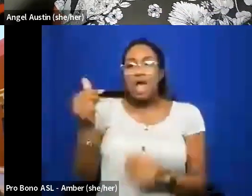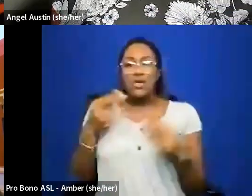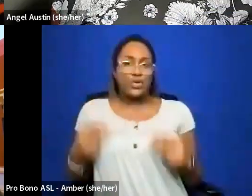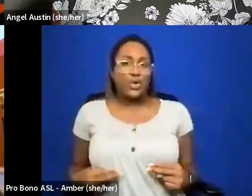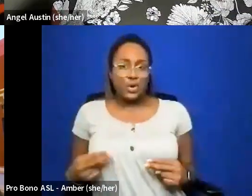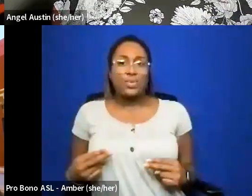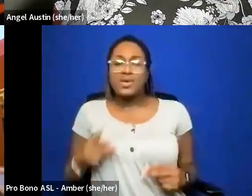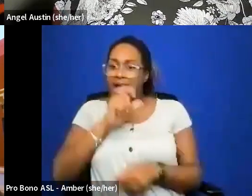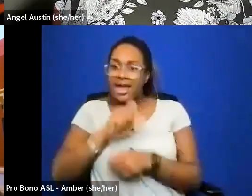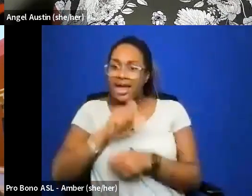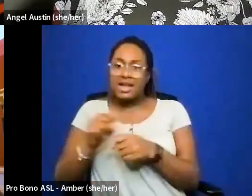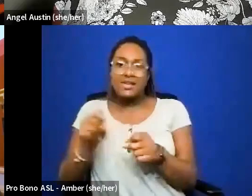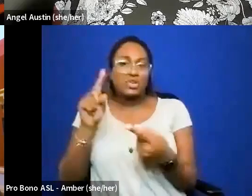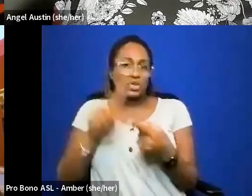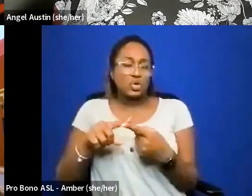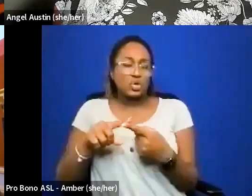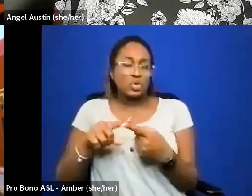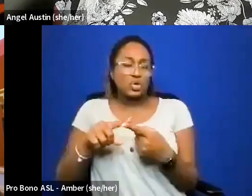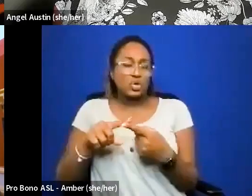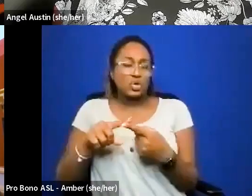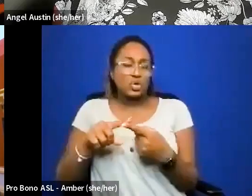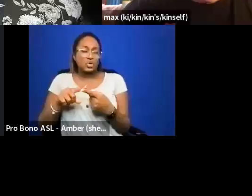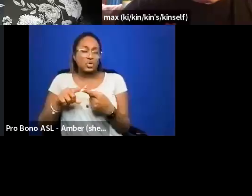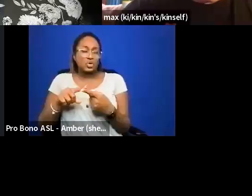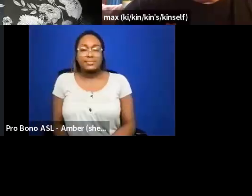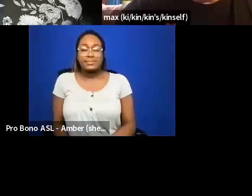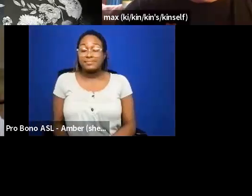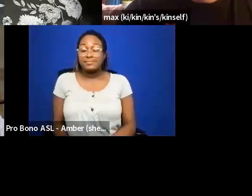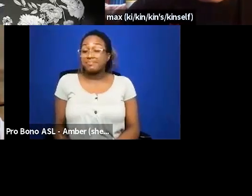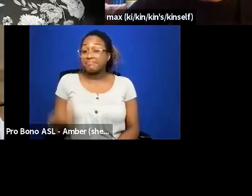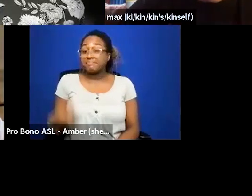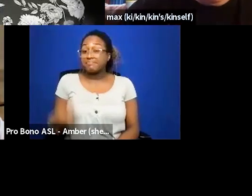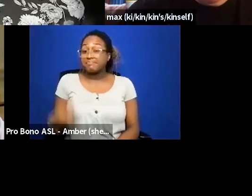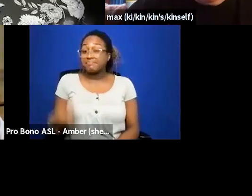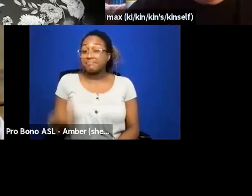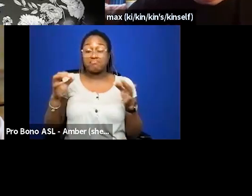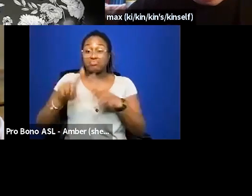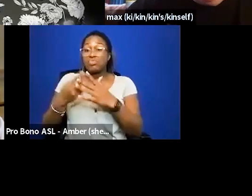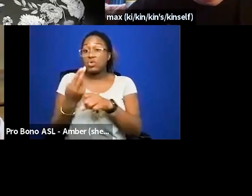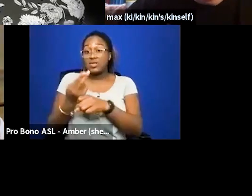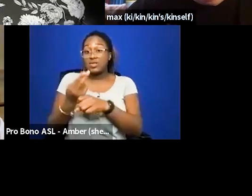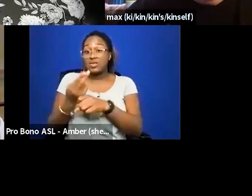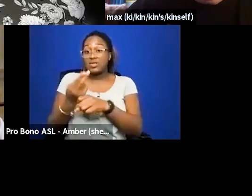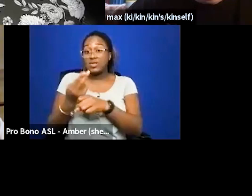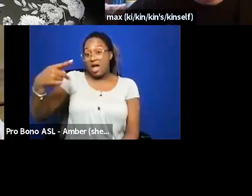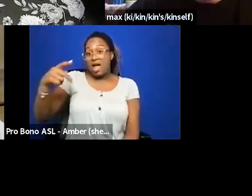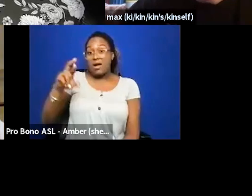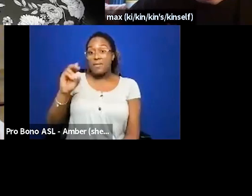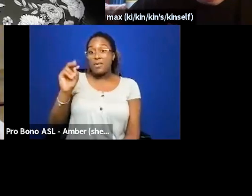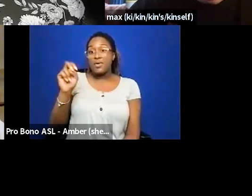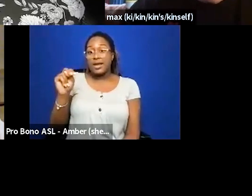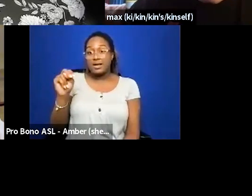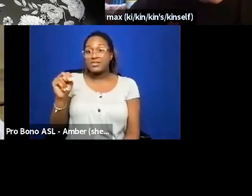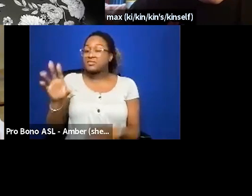do to gender and so um i decided to start using those as my pronouns and i'm going to post a link in the chat